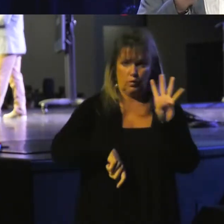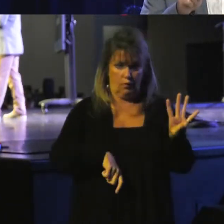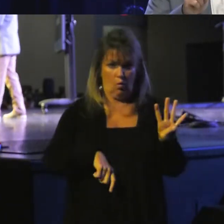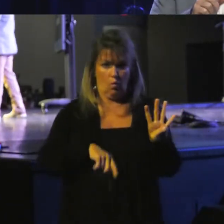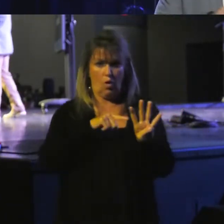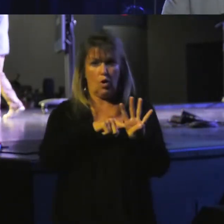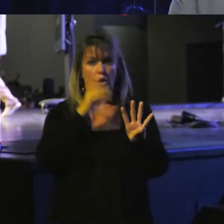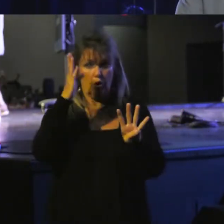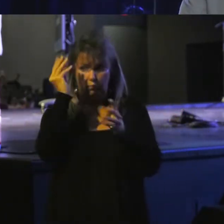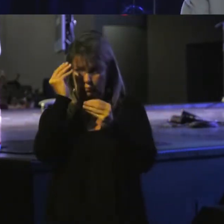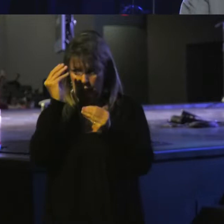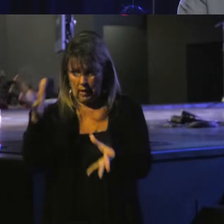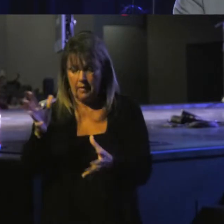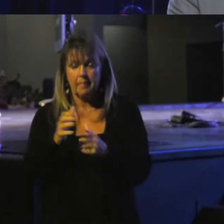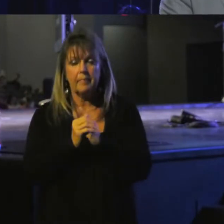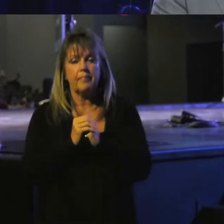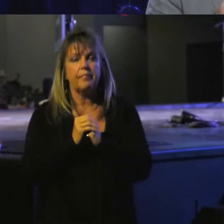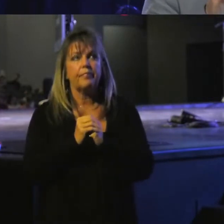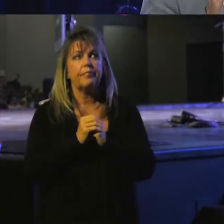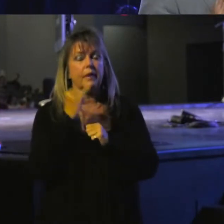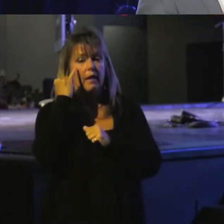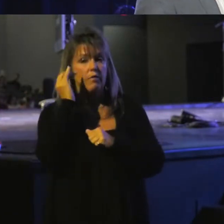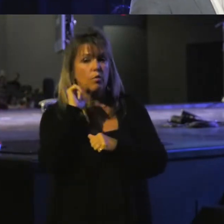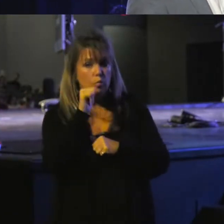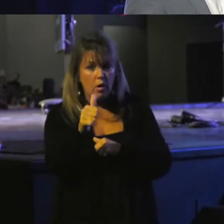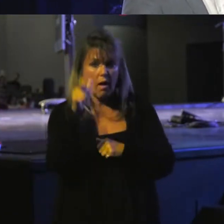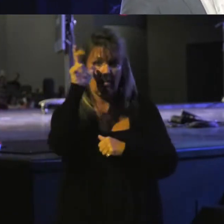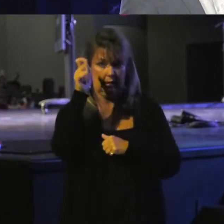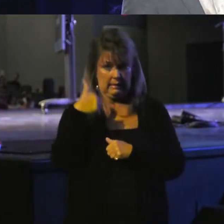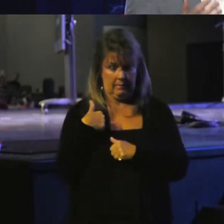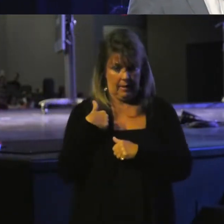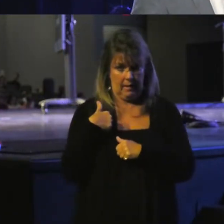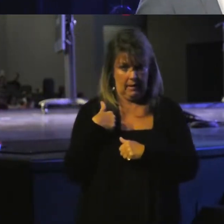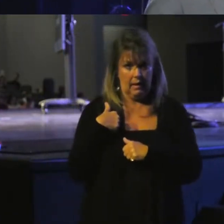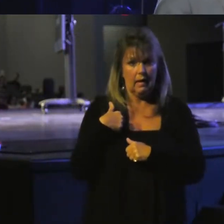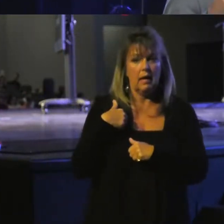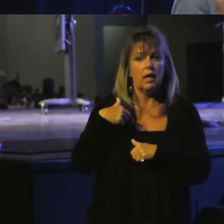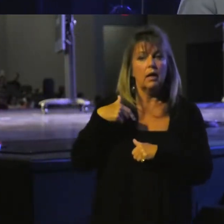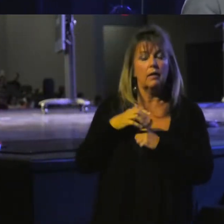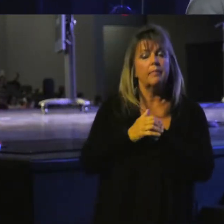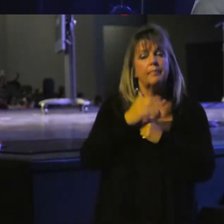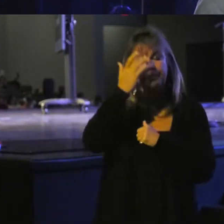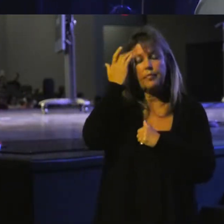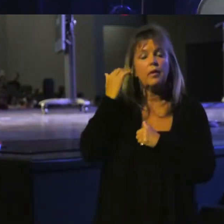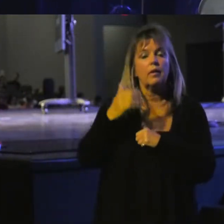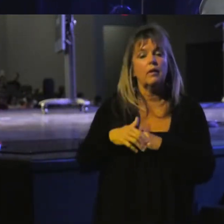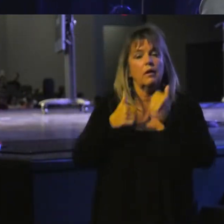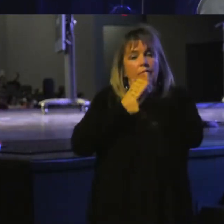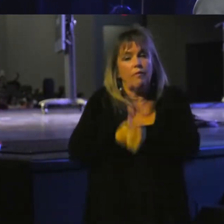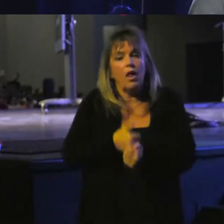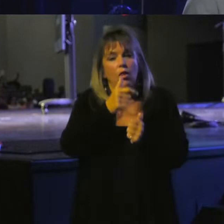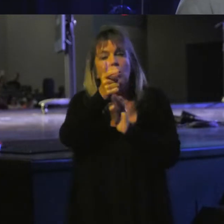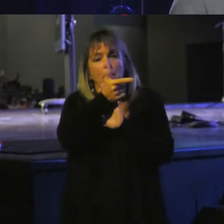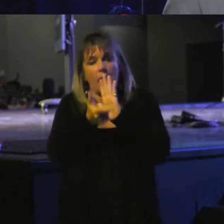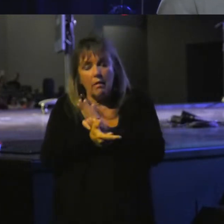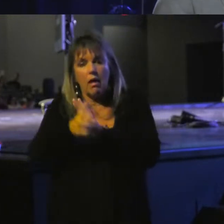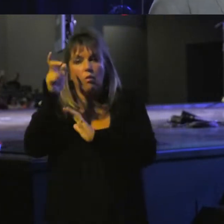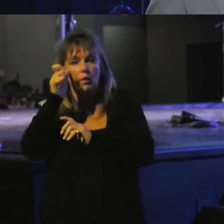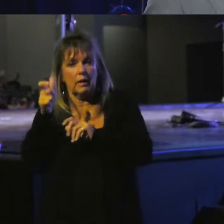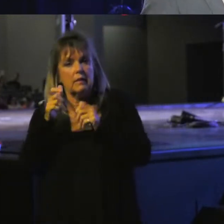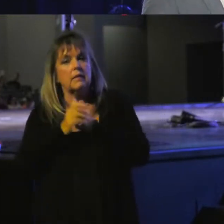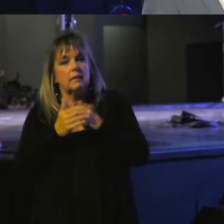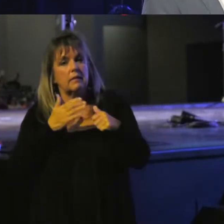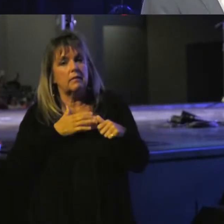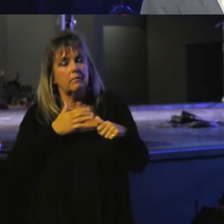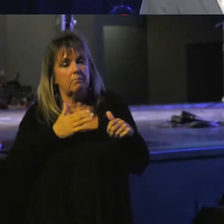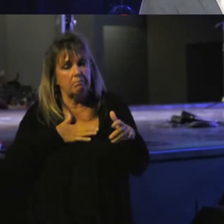You shall say to them, thus says the Lord, if you will not listen to me to walk in my law that I have set before you and to listen to the words of